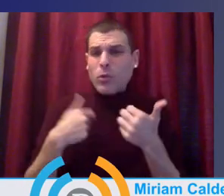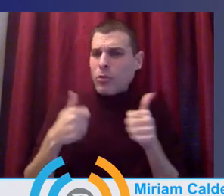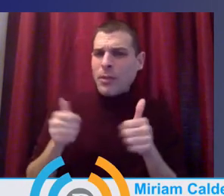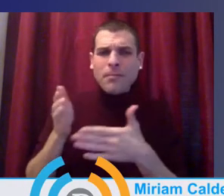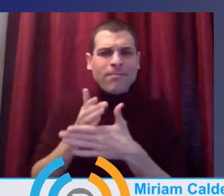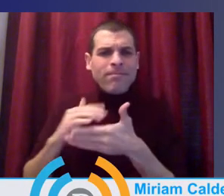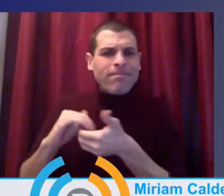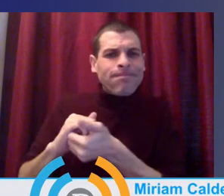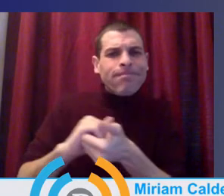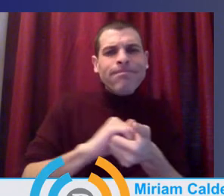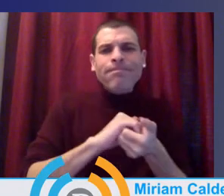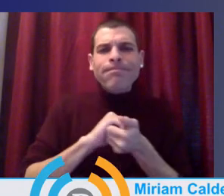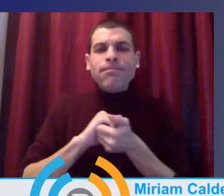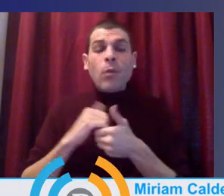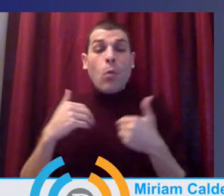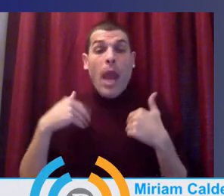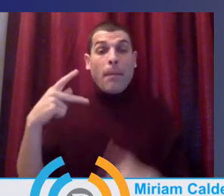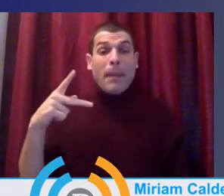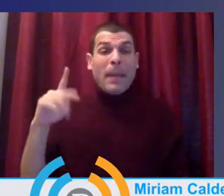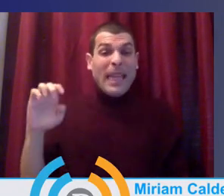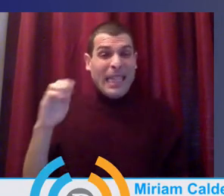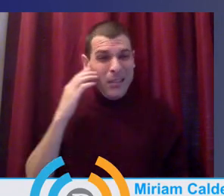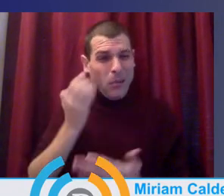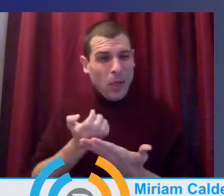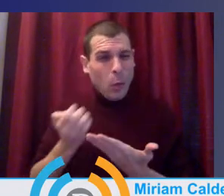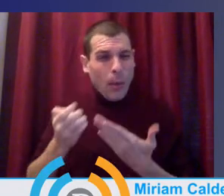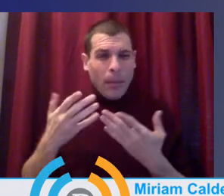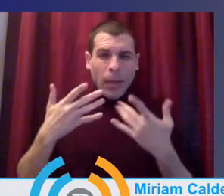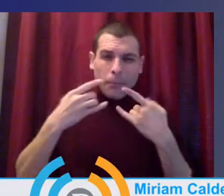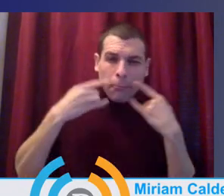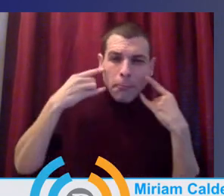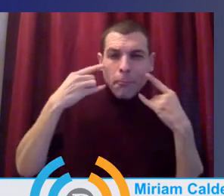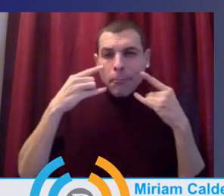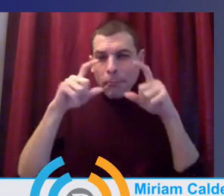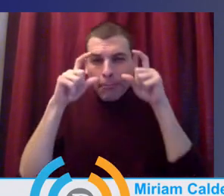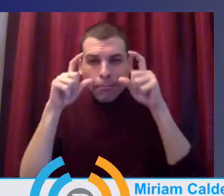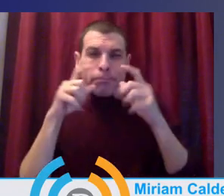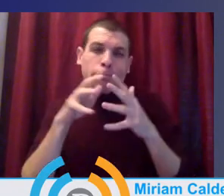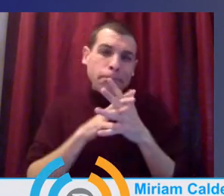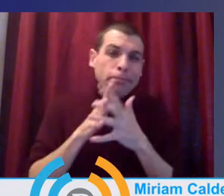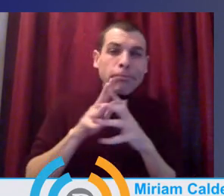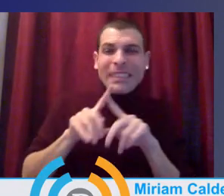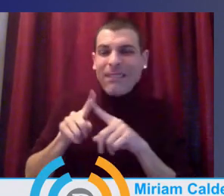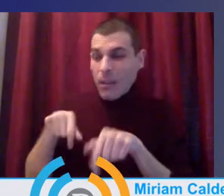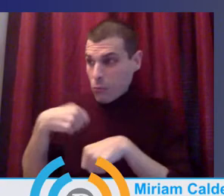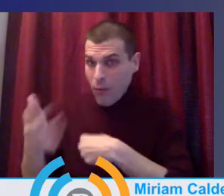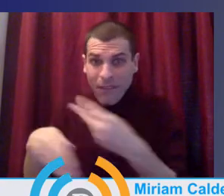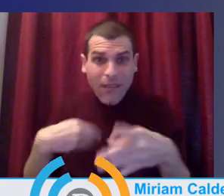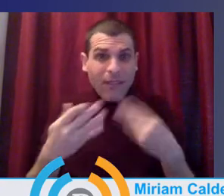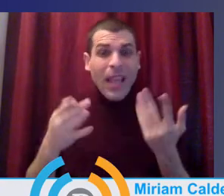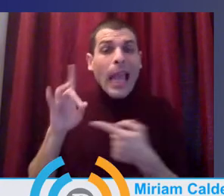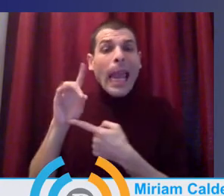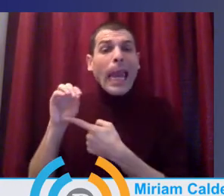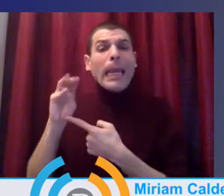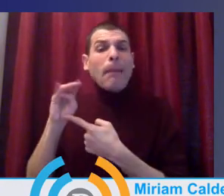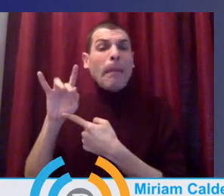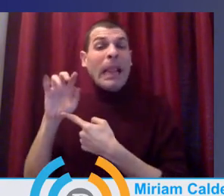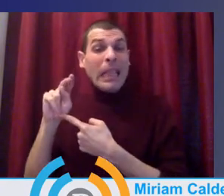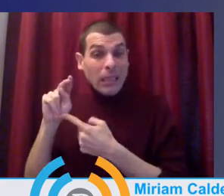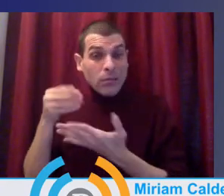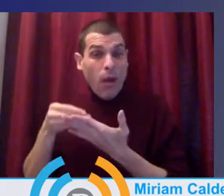PPE to childcare workers, distributed nearly 80 million in federal funds to keep childcare programs afloat.